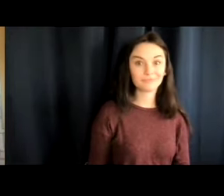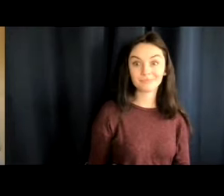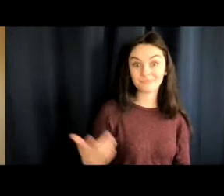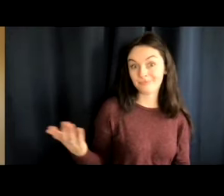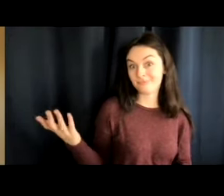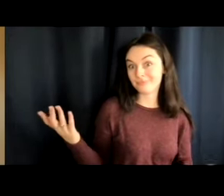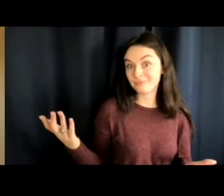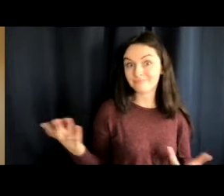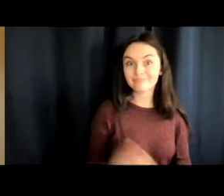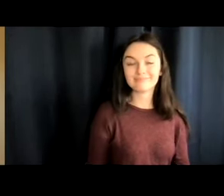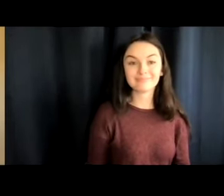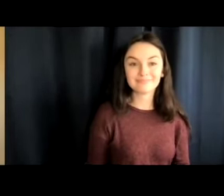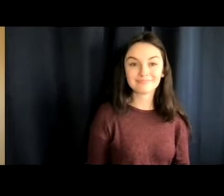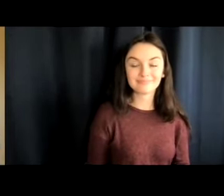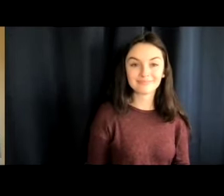right?